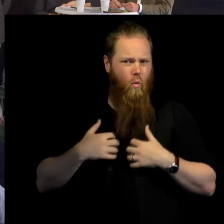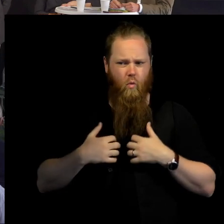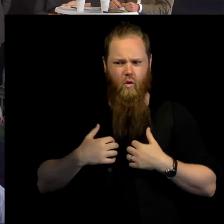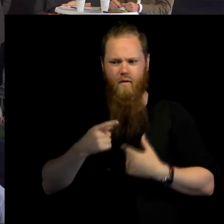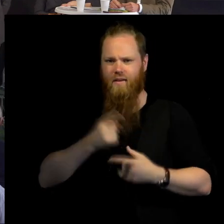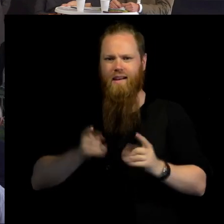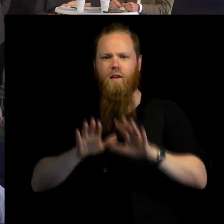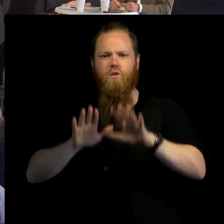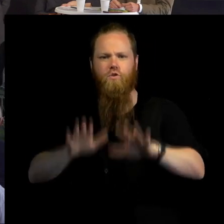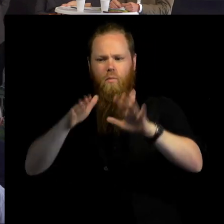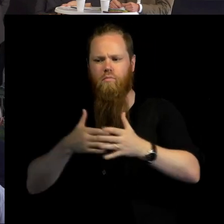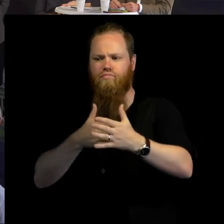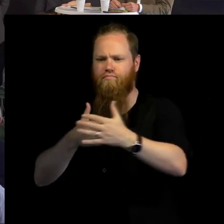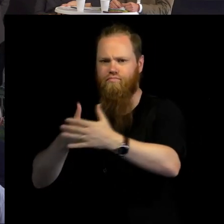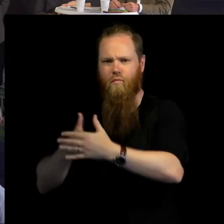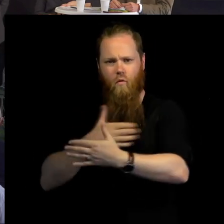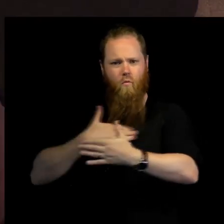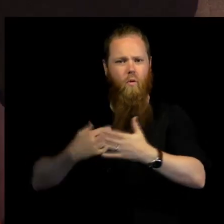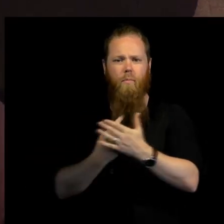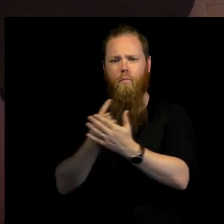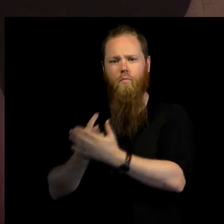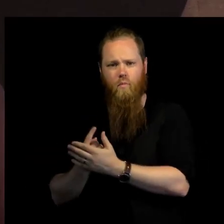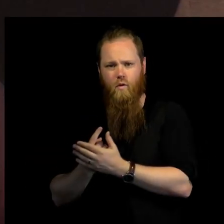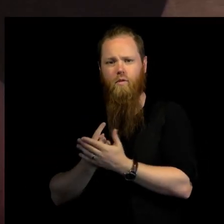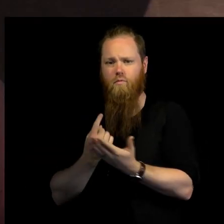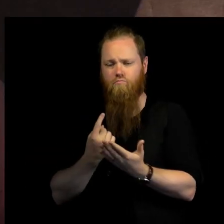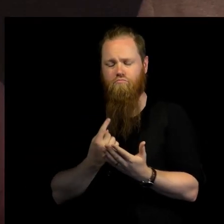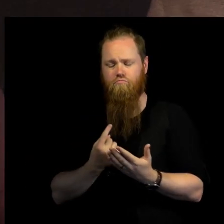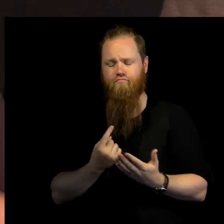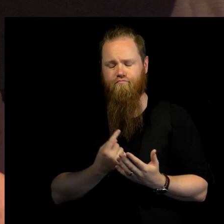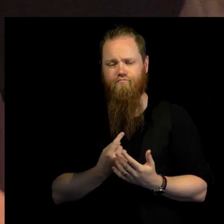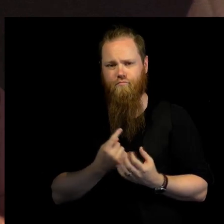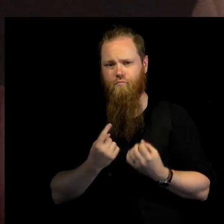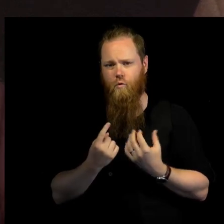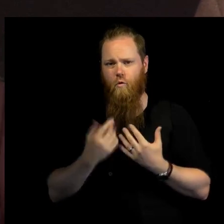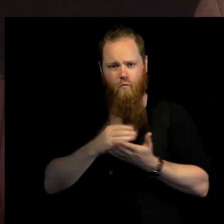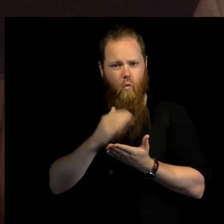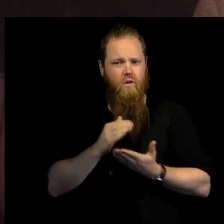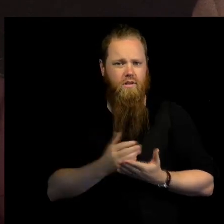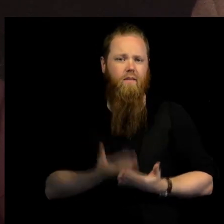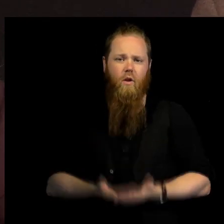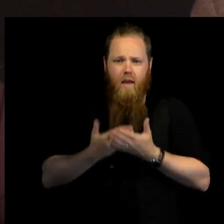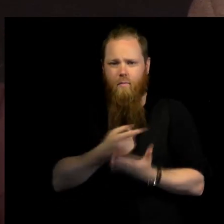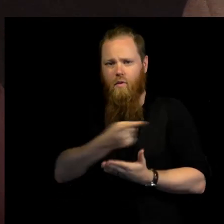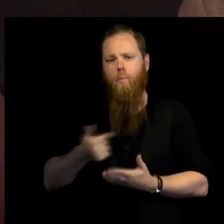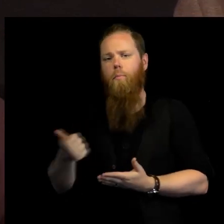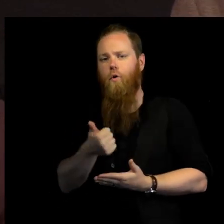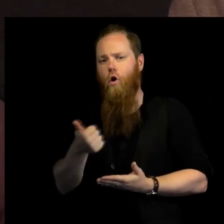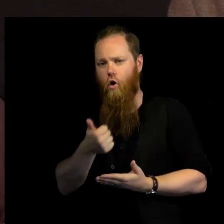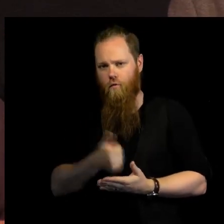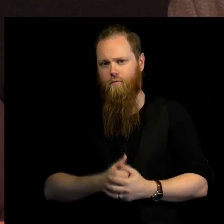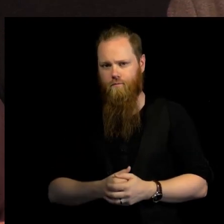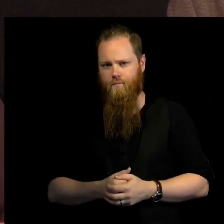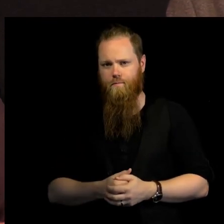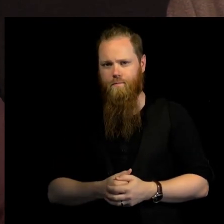our possibilities to continue to help those who need our help most.